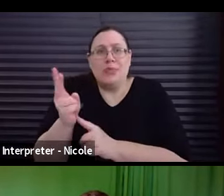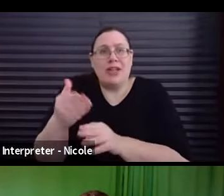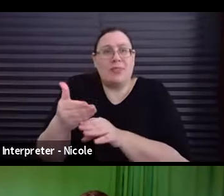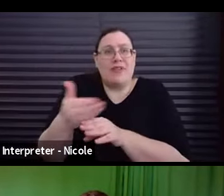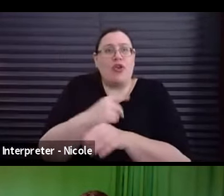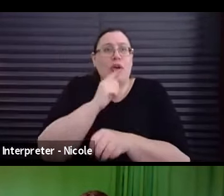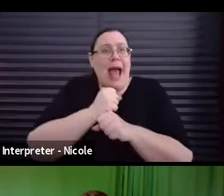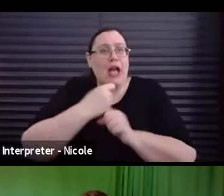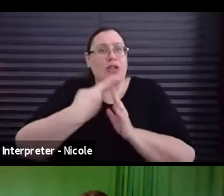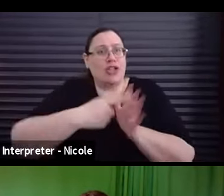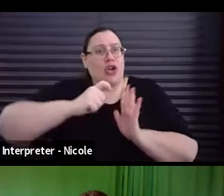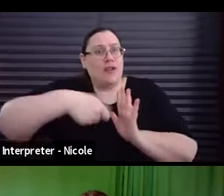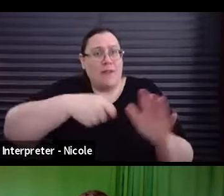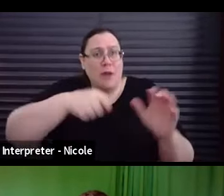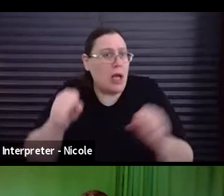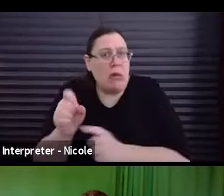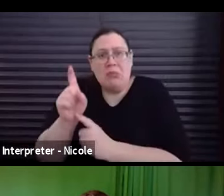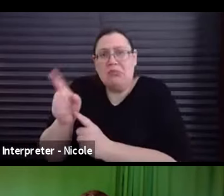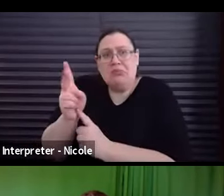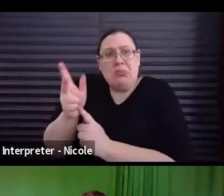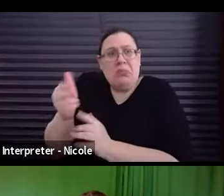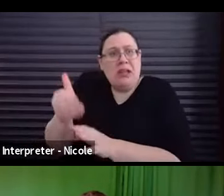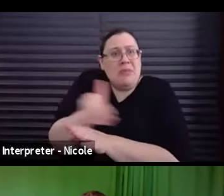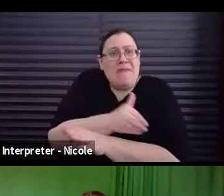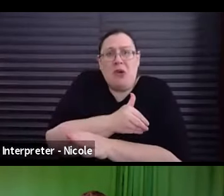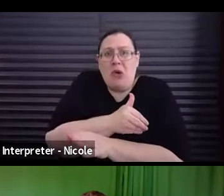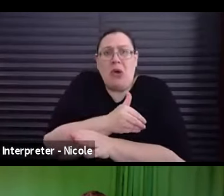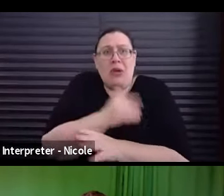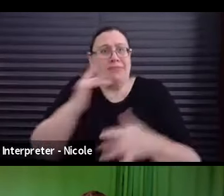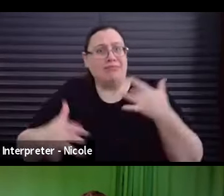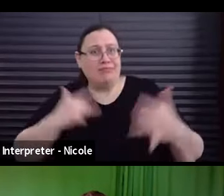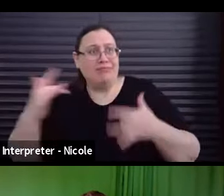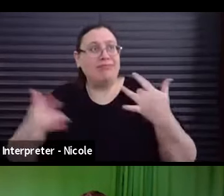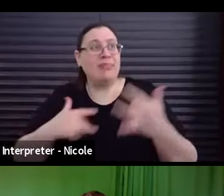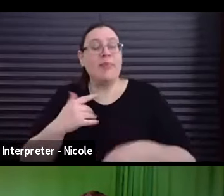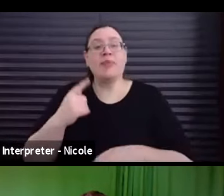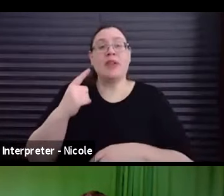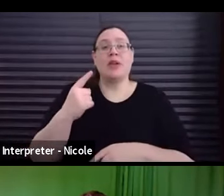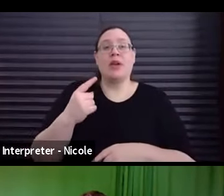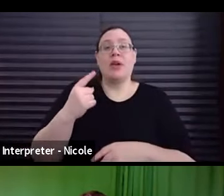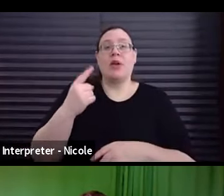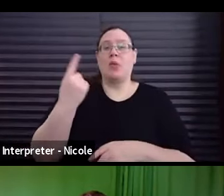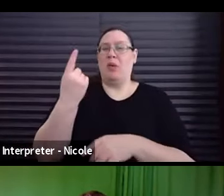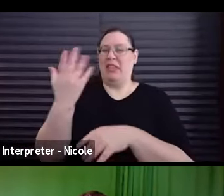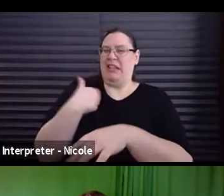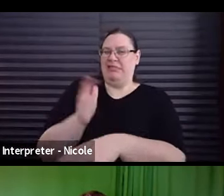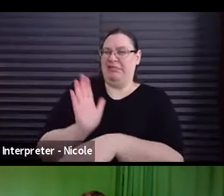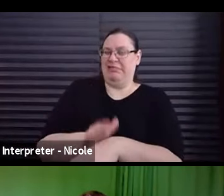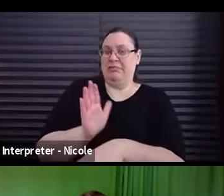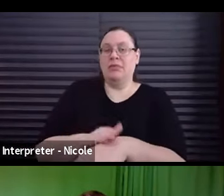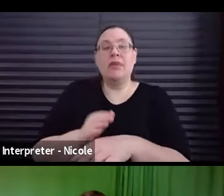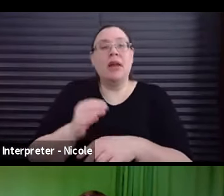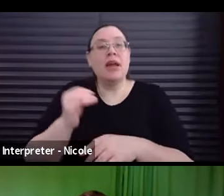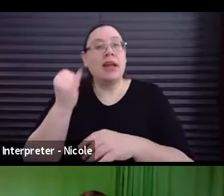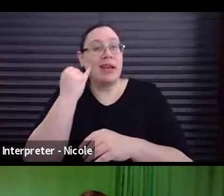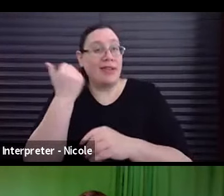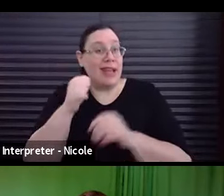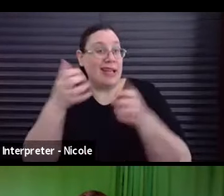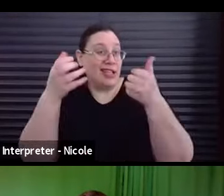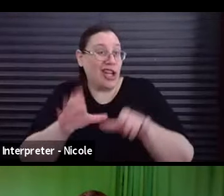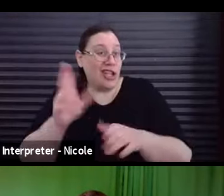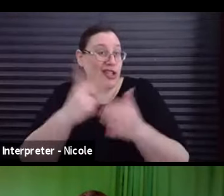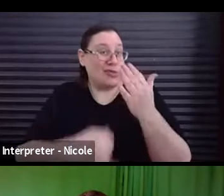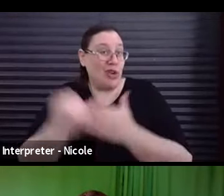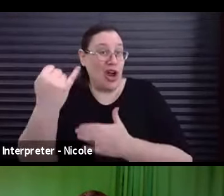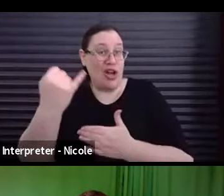actually start recording your project. So that's very exciting. One, you know, kind of caveat I'll put out there is if there's any chance that your project doesn't